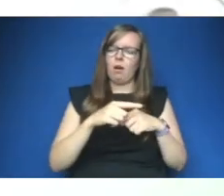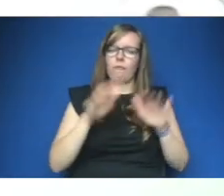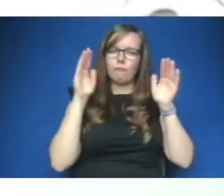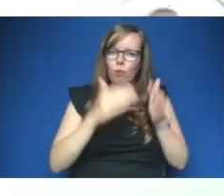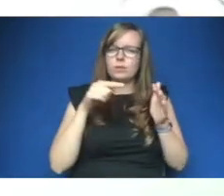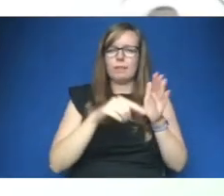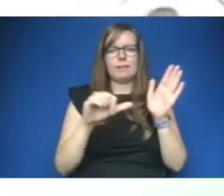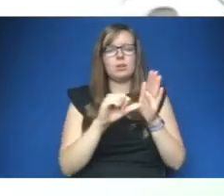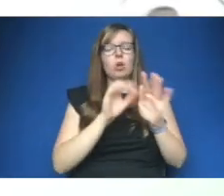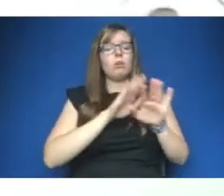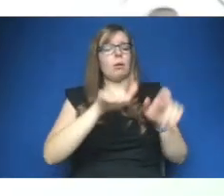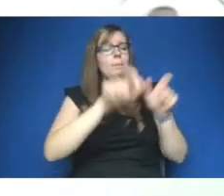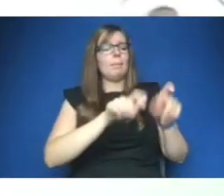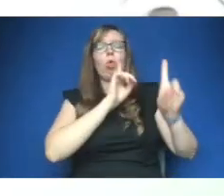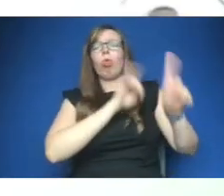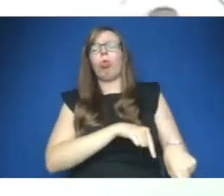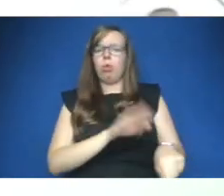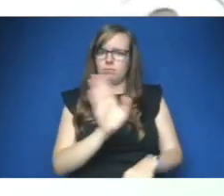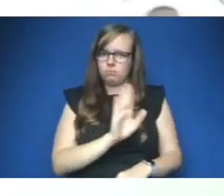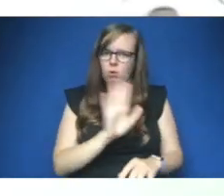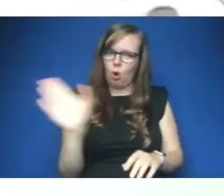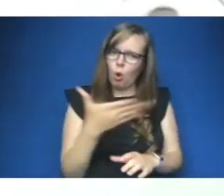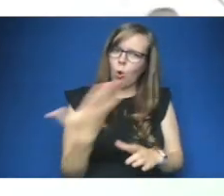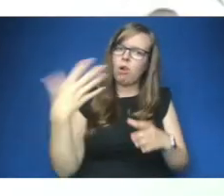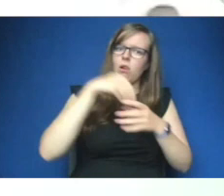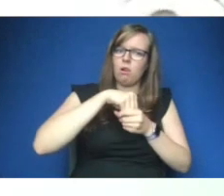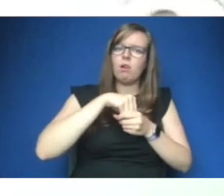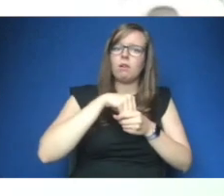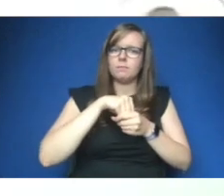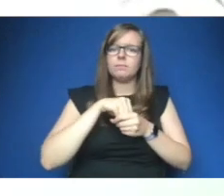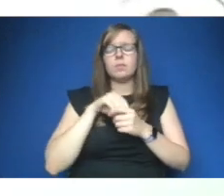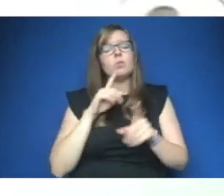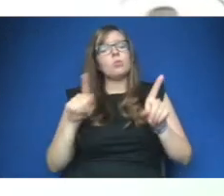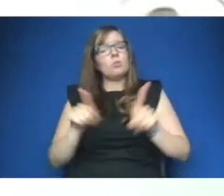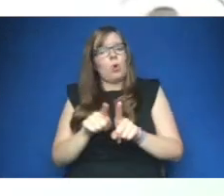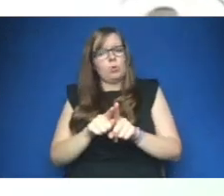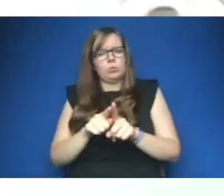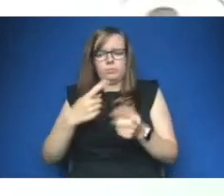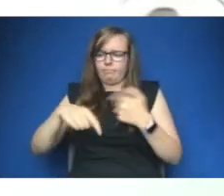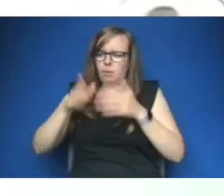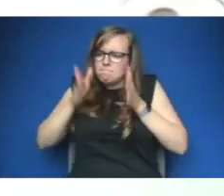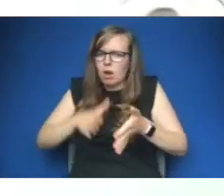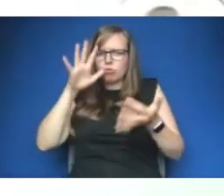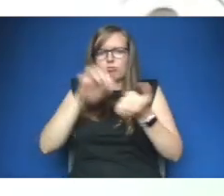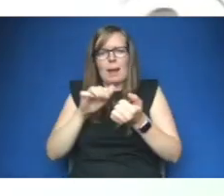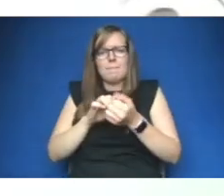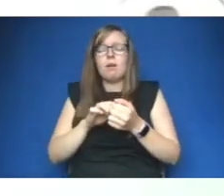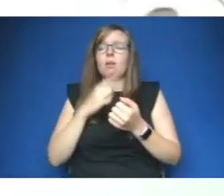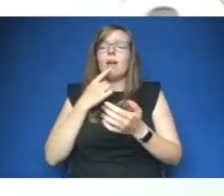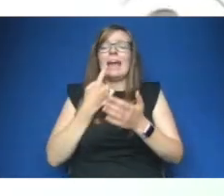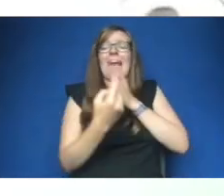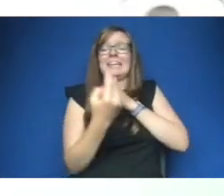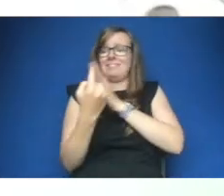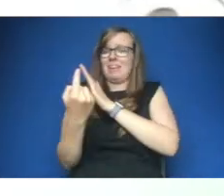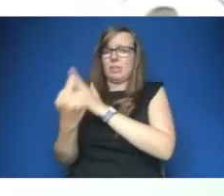people in society right and also we must remember that as as individuals don't actually neatly fit